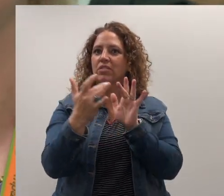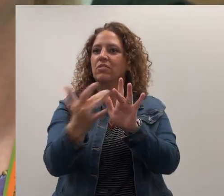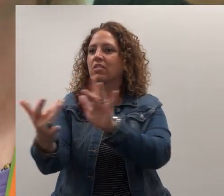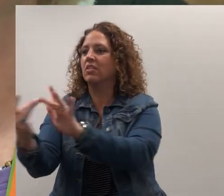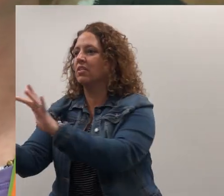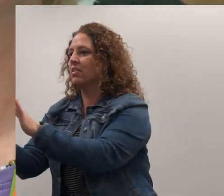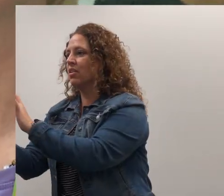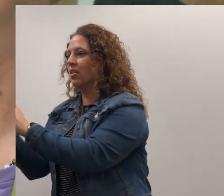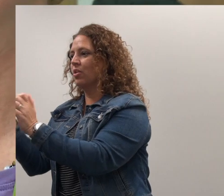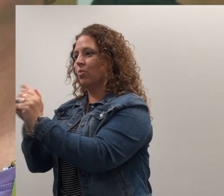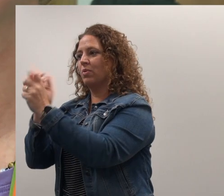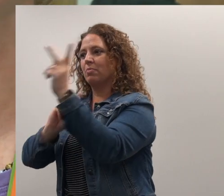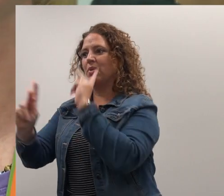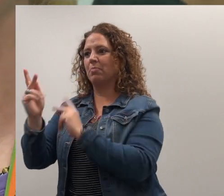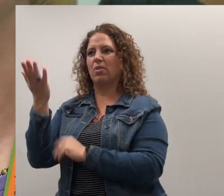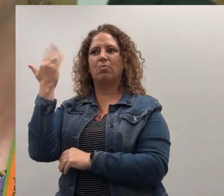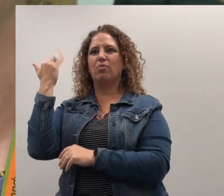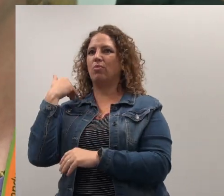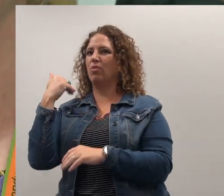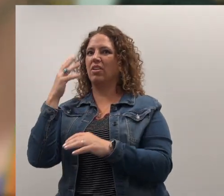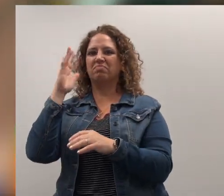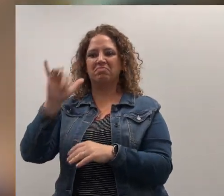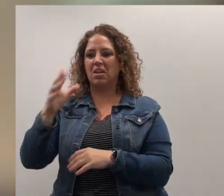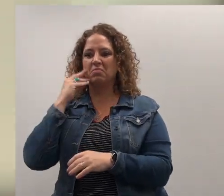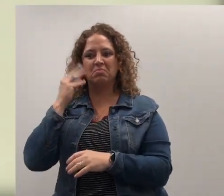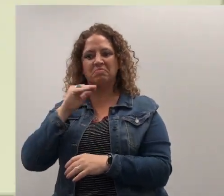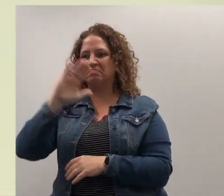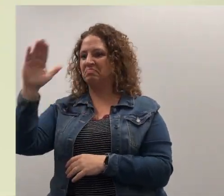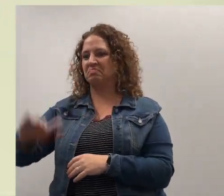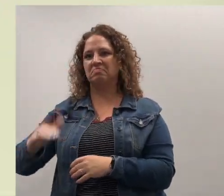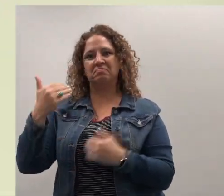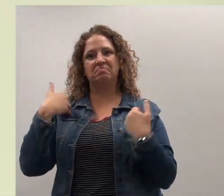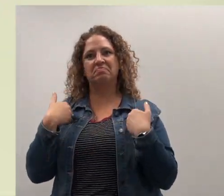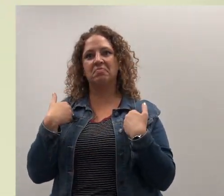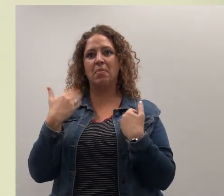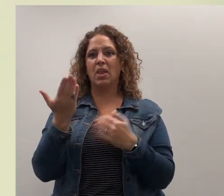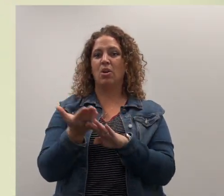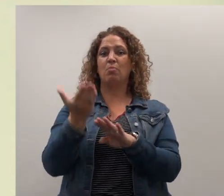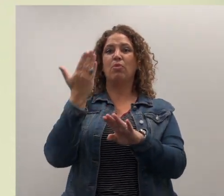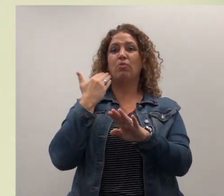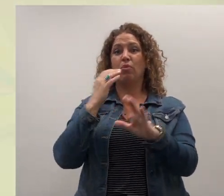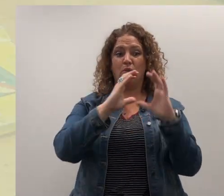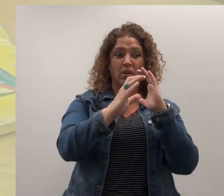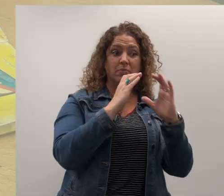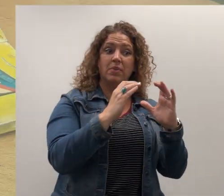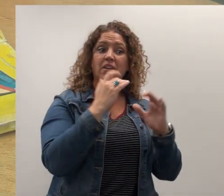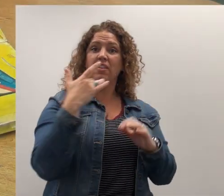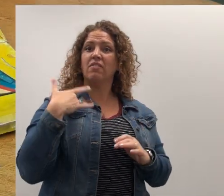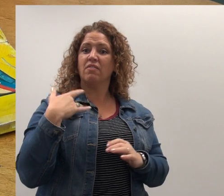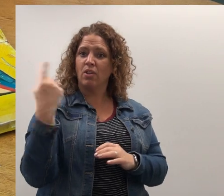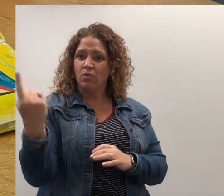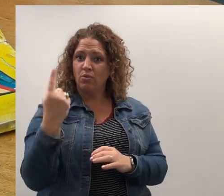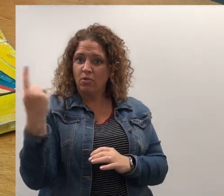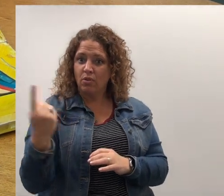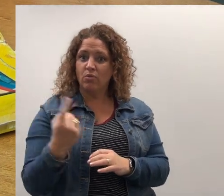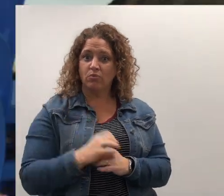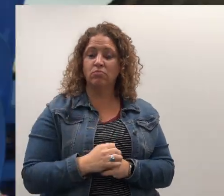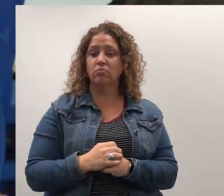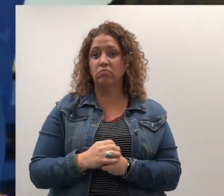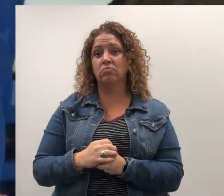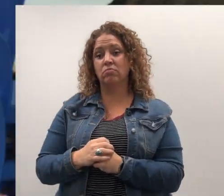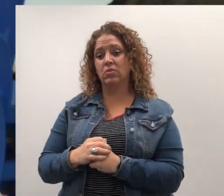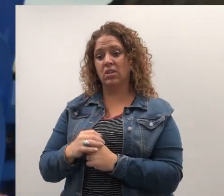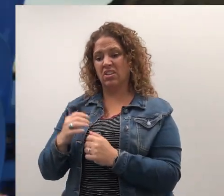people. And he hasn't been able to do that before. Before Julio's breakthrough, he felt isolated. Did you feel lonely?